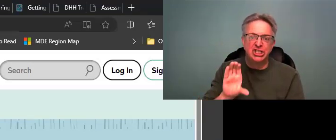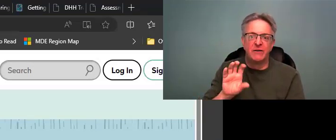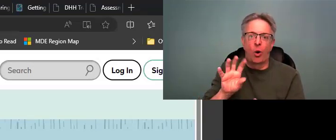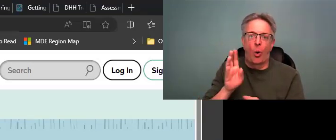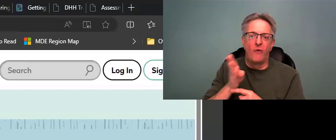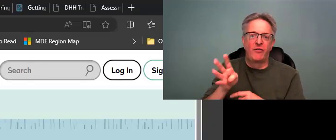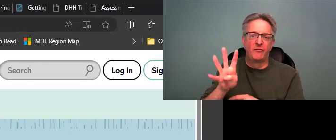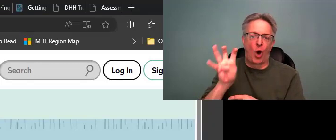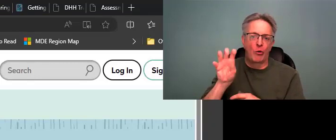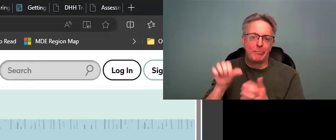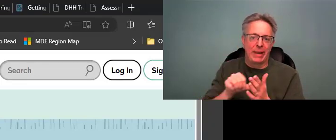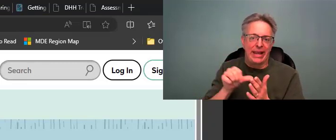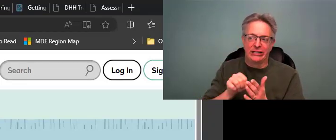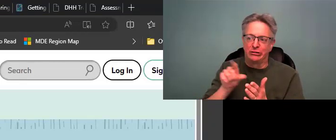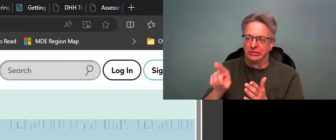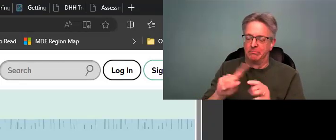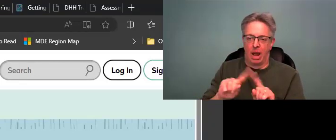download it.